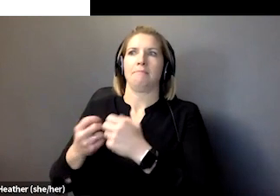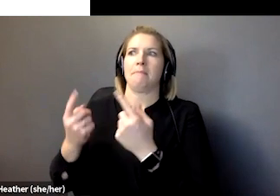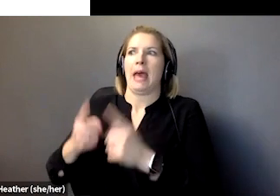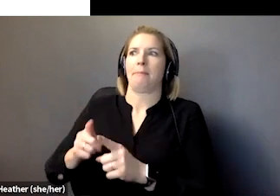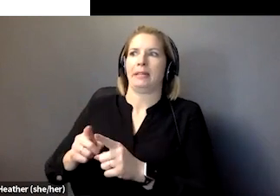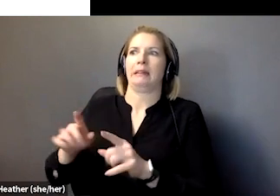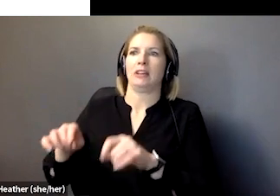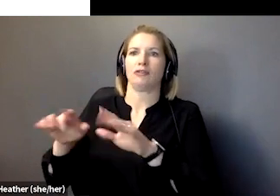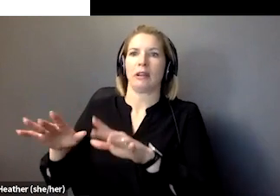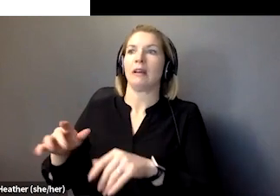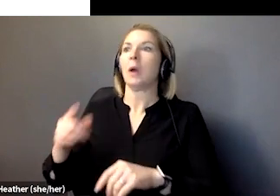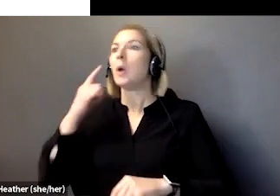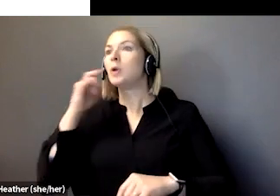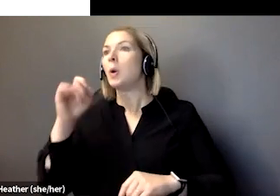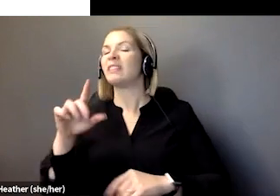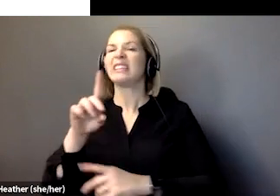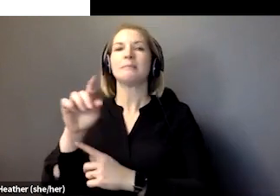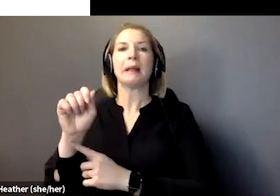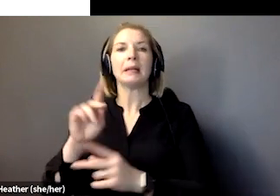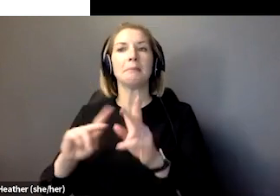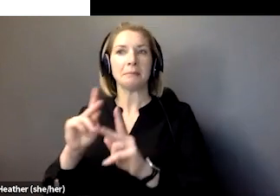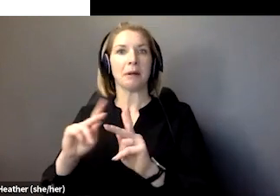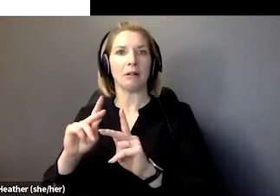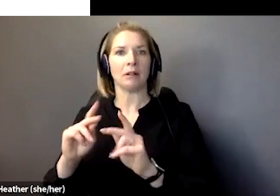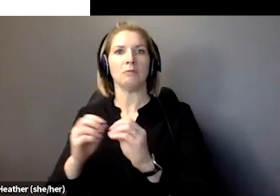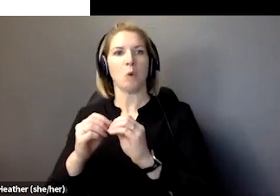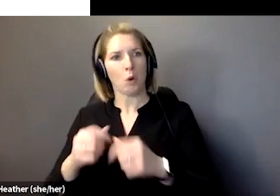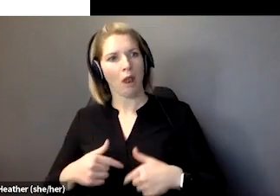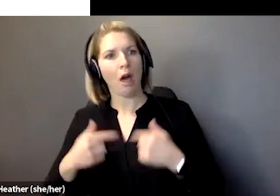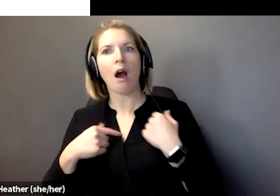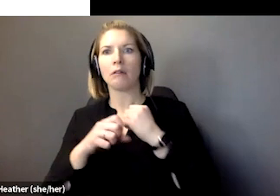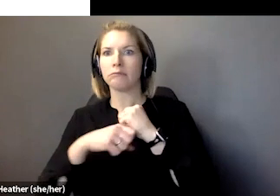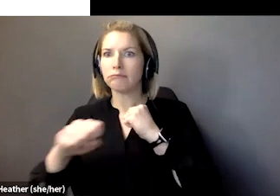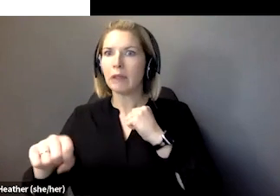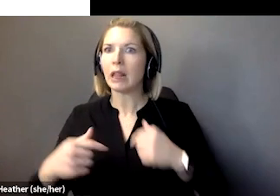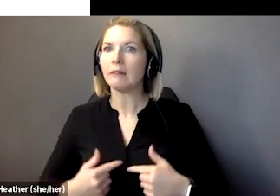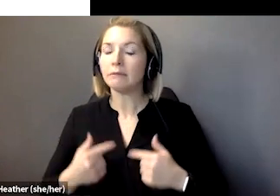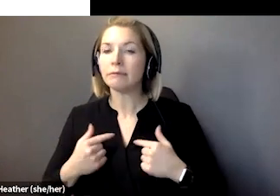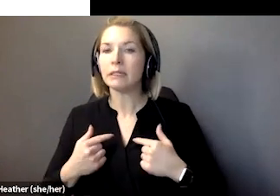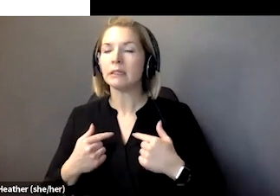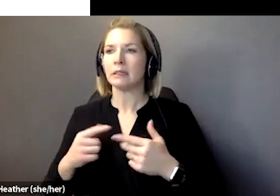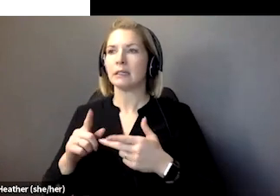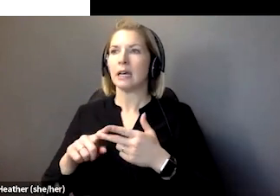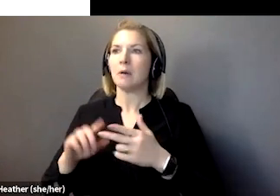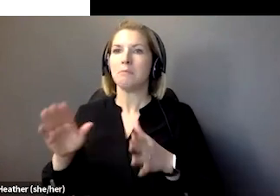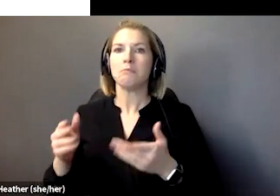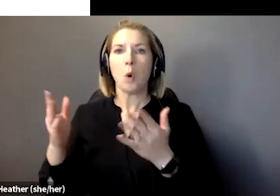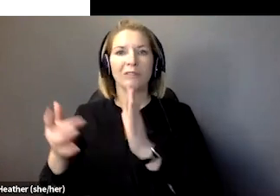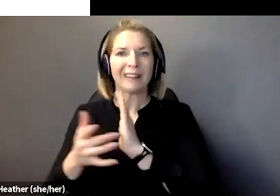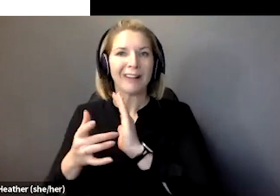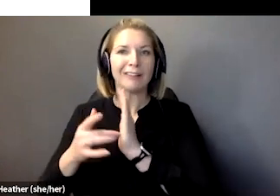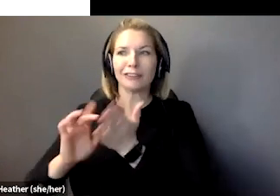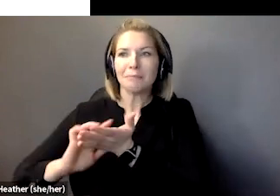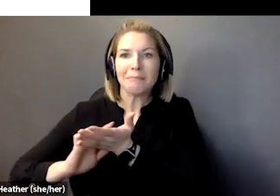and generally out living their parents due to better medical treatments. At the same time, the capacity of